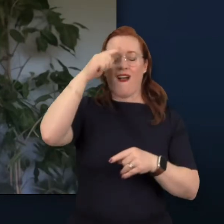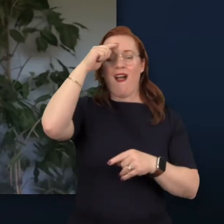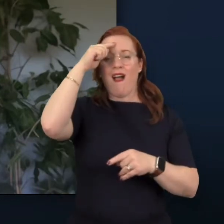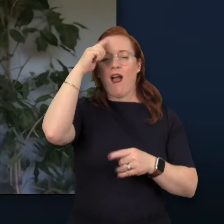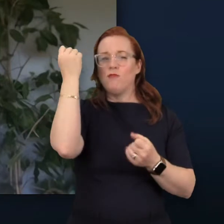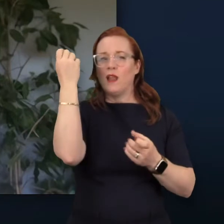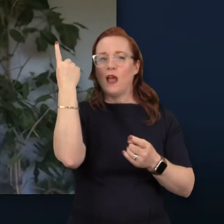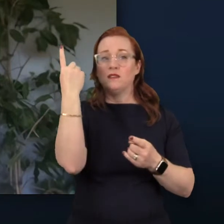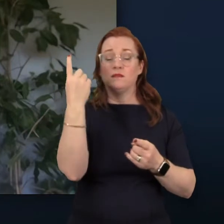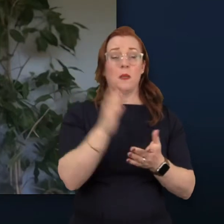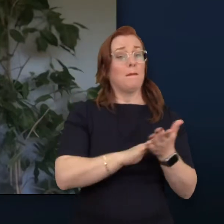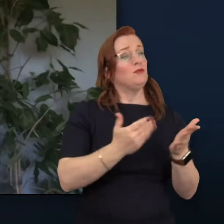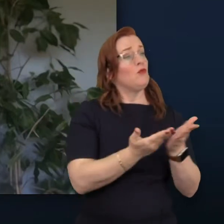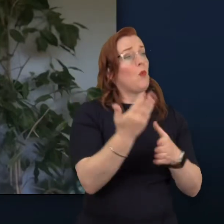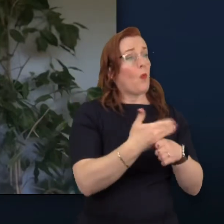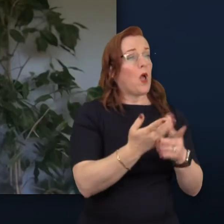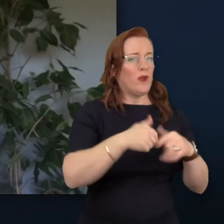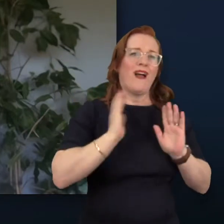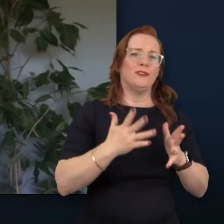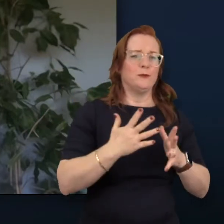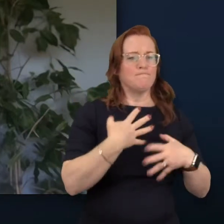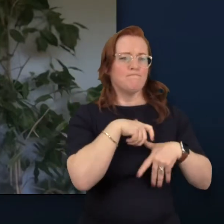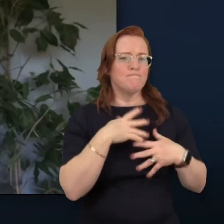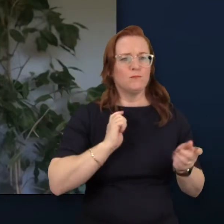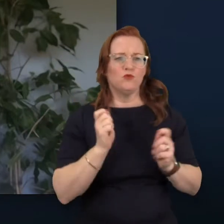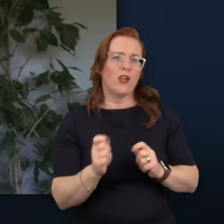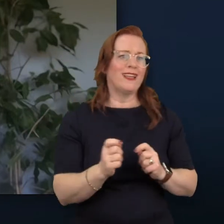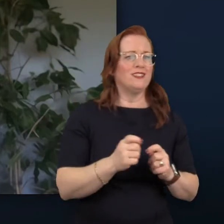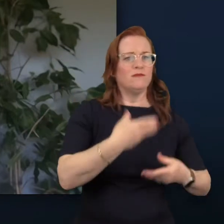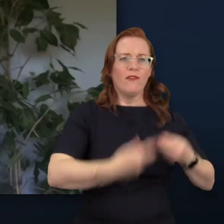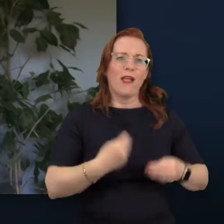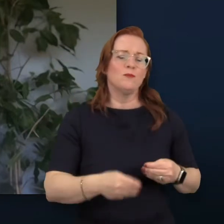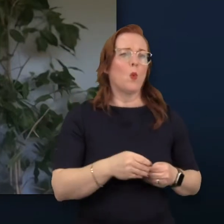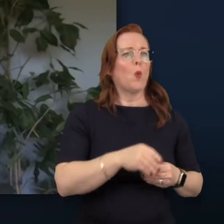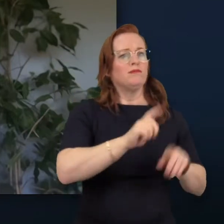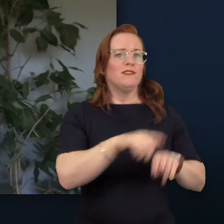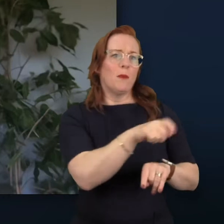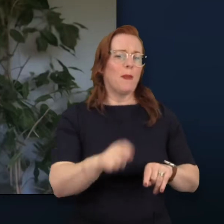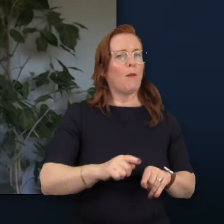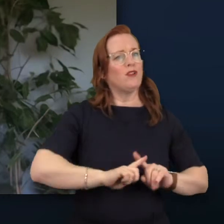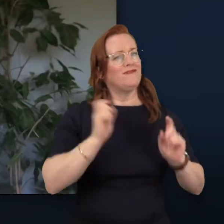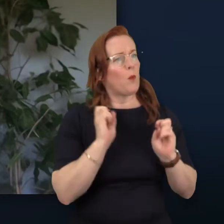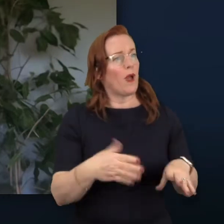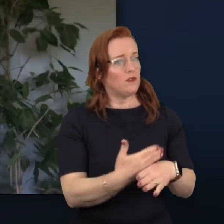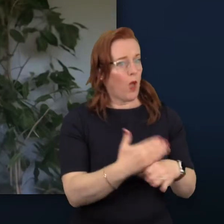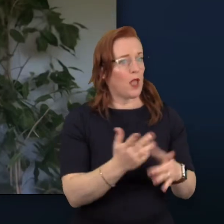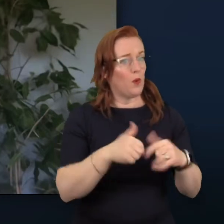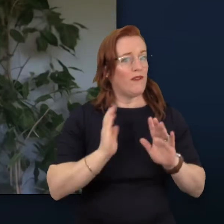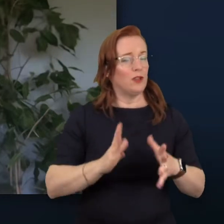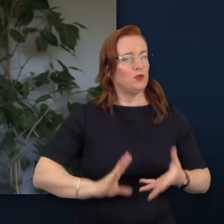in the way people work best, remain creative and get gelled together as teams.